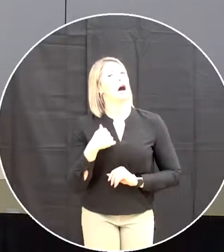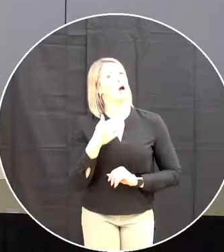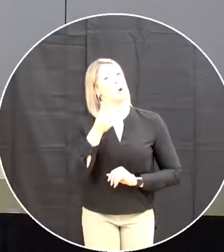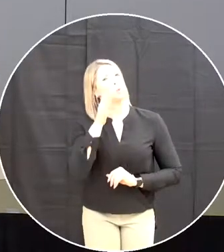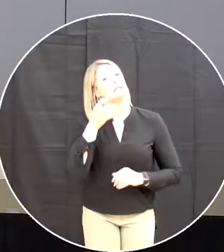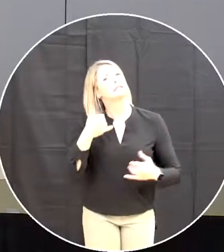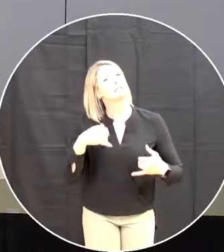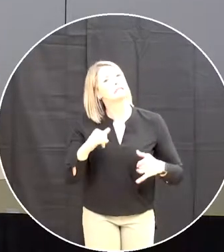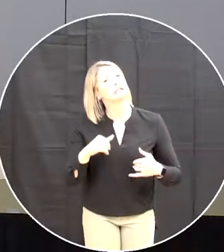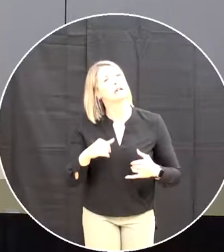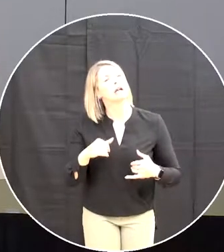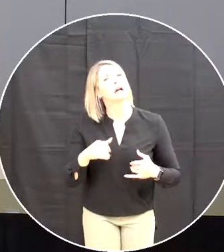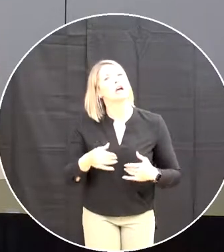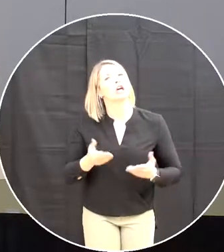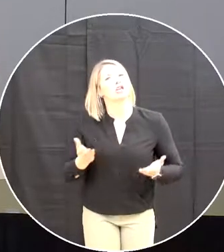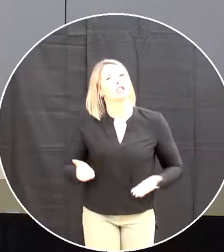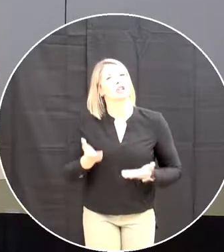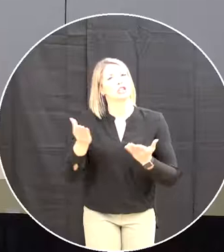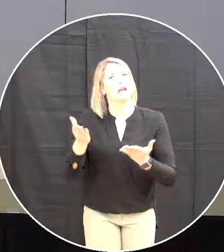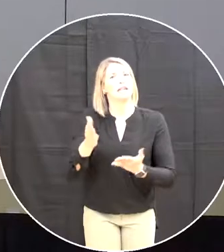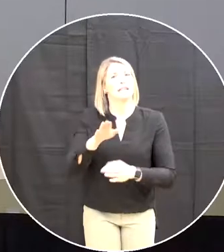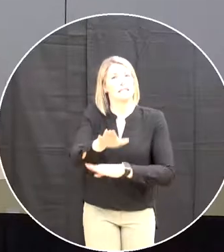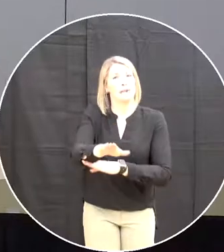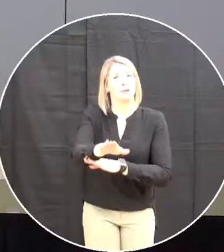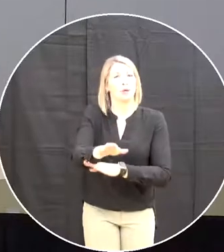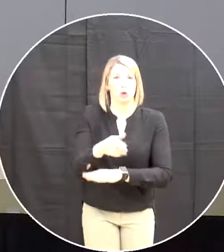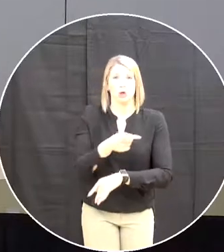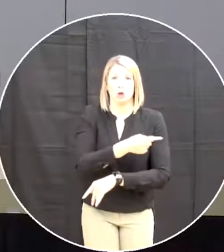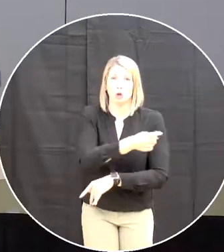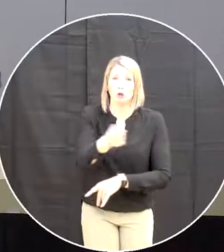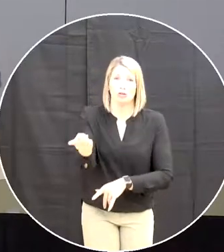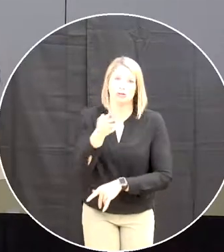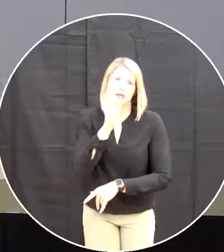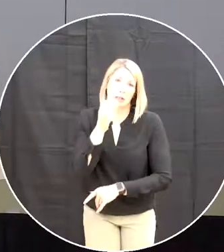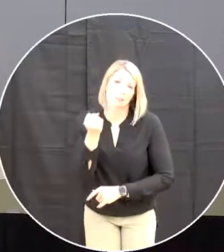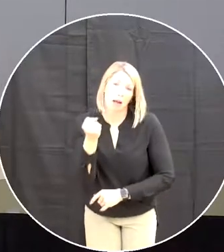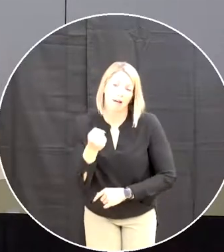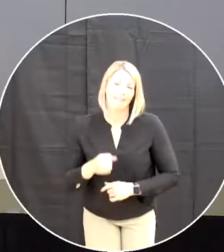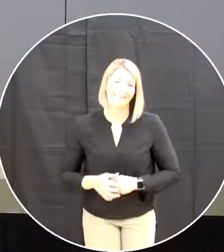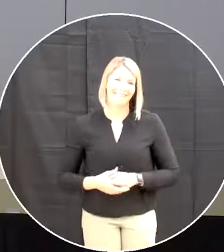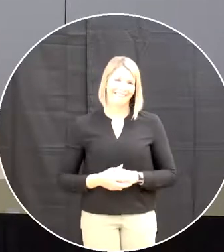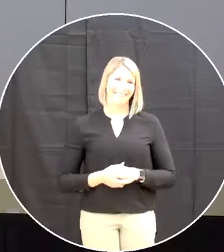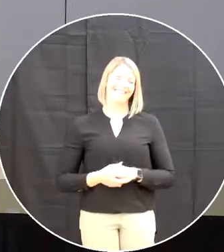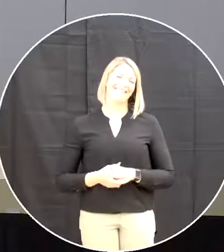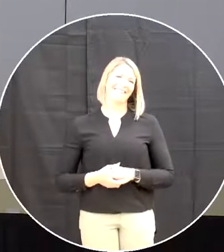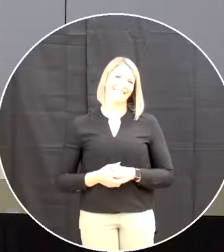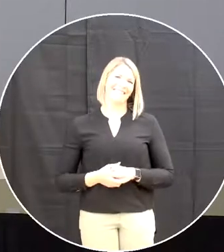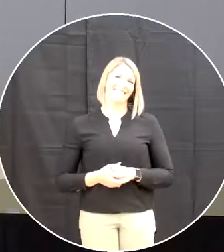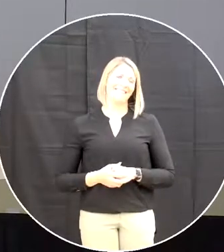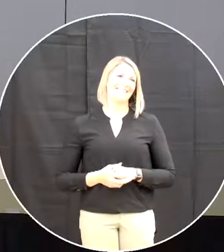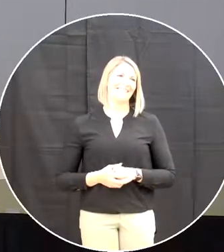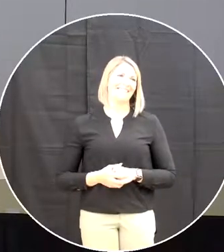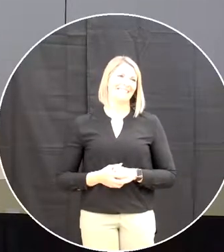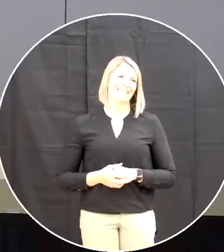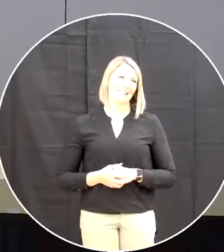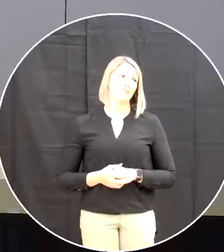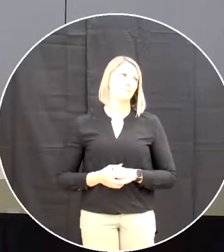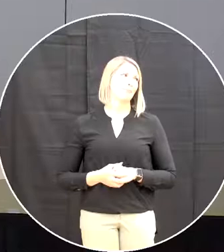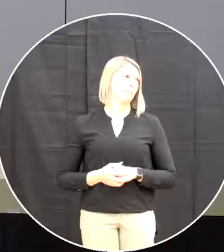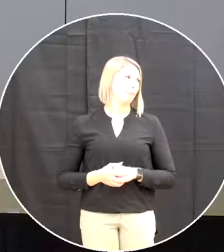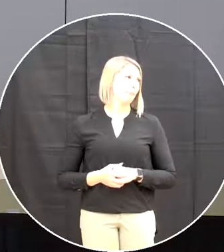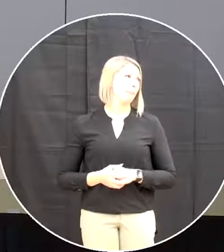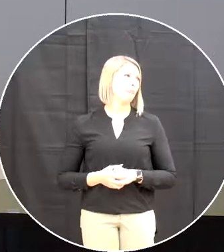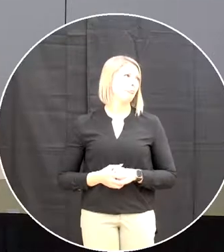as their beverage of choice this afternoon he's drunk the kool-aid anyway